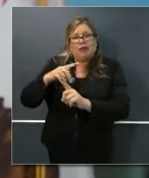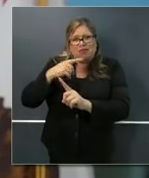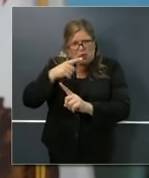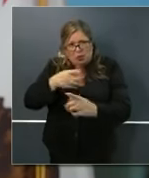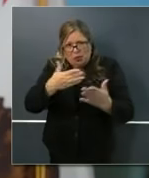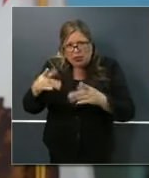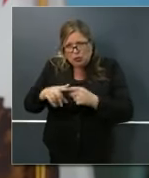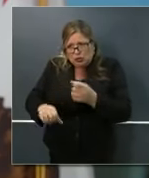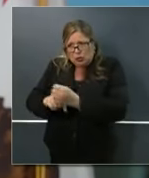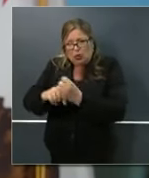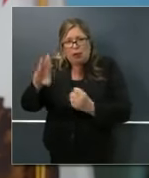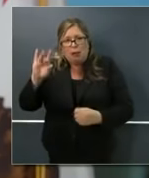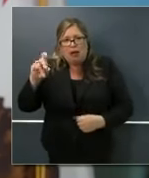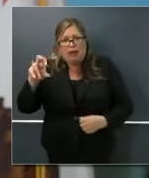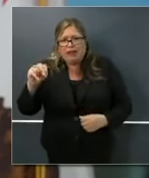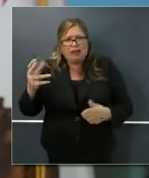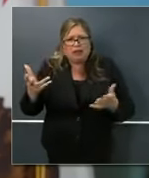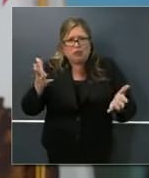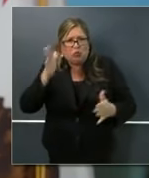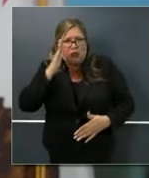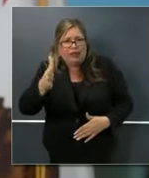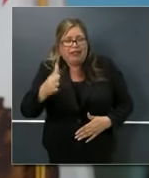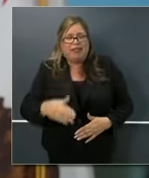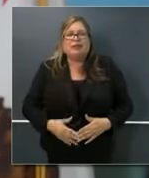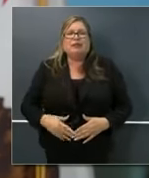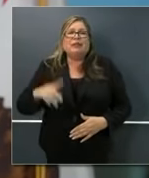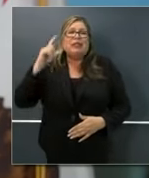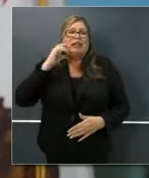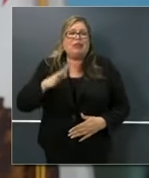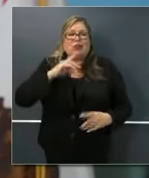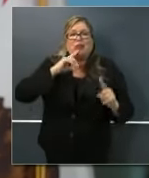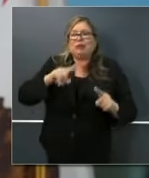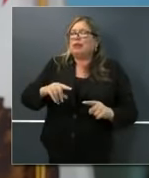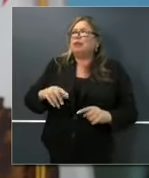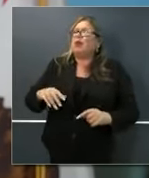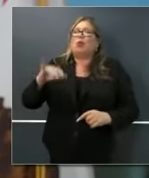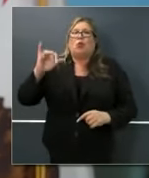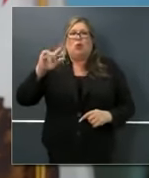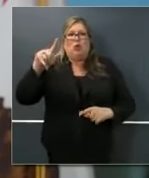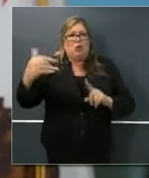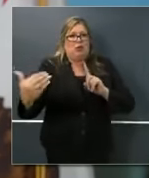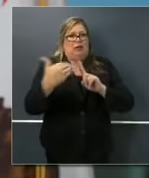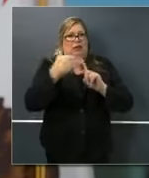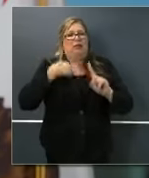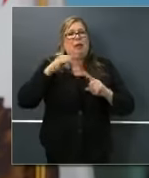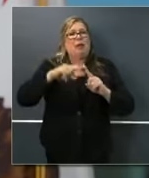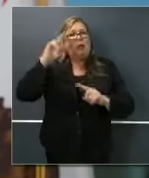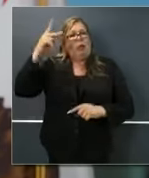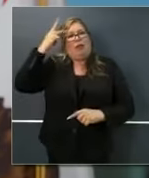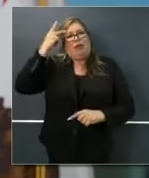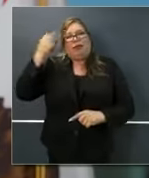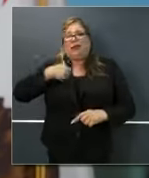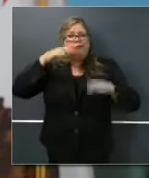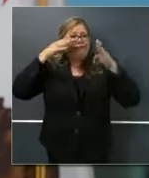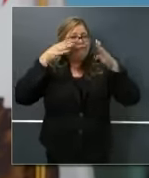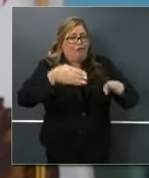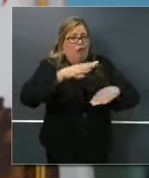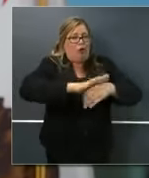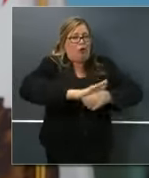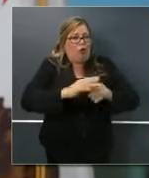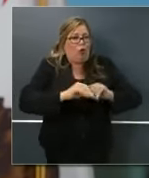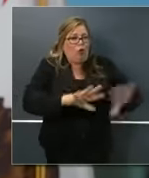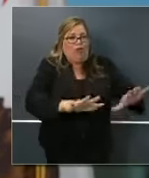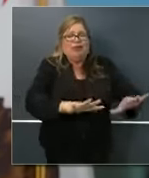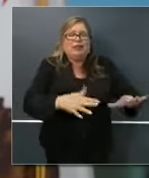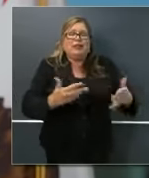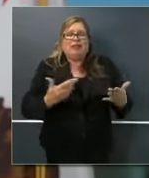Candidly, I've been so focused on COVID-19. Haven't been asked. I appreciate that question. And I certainly